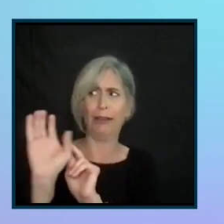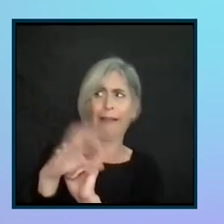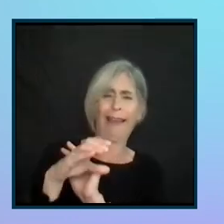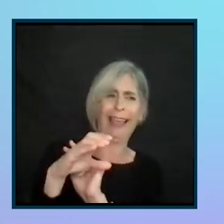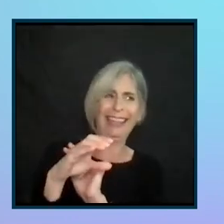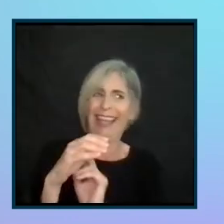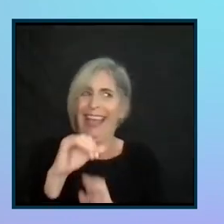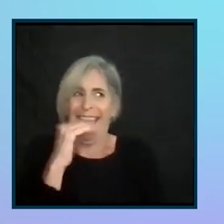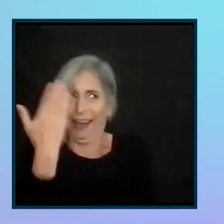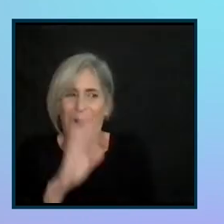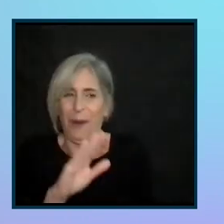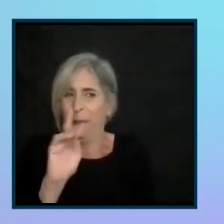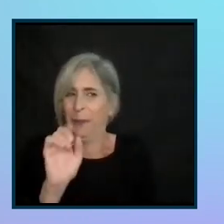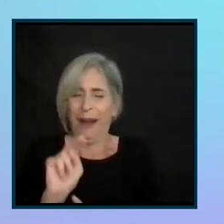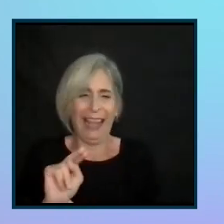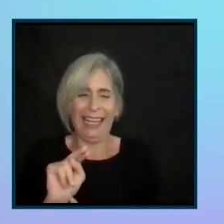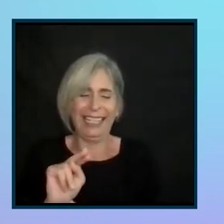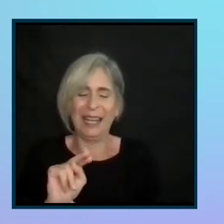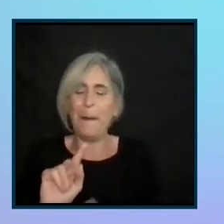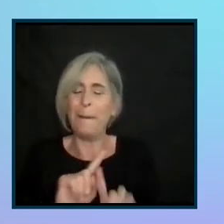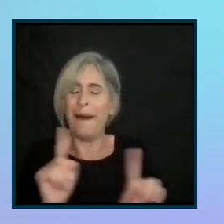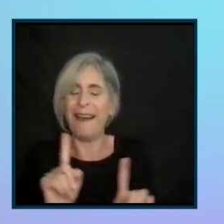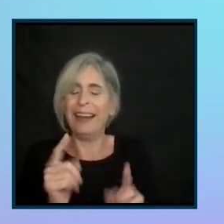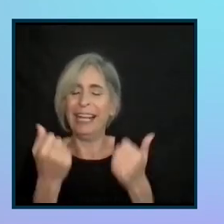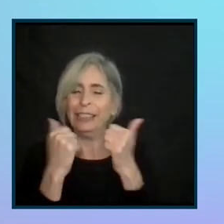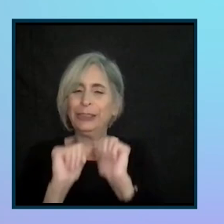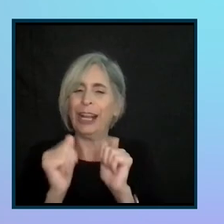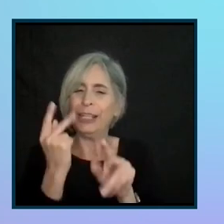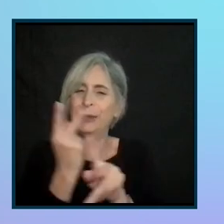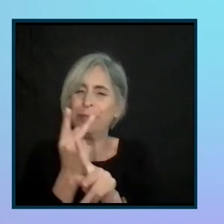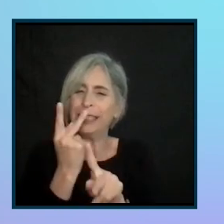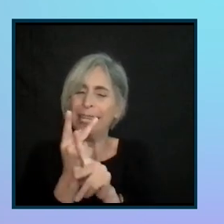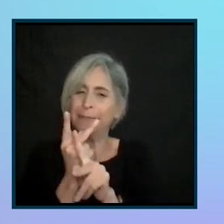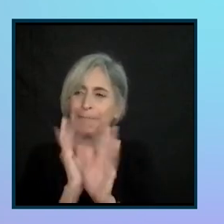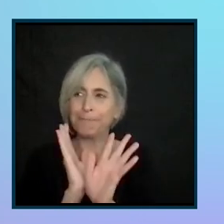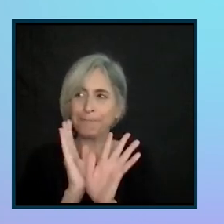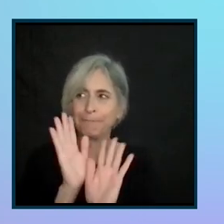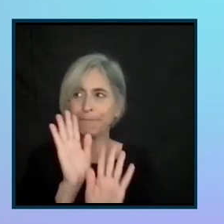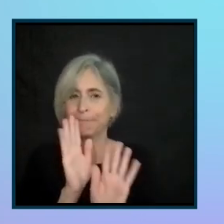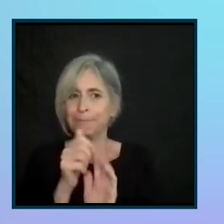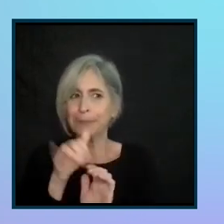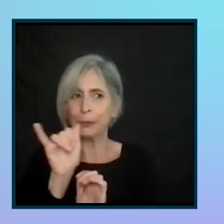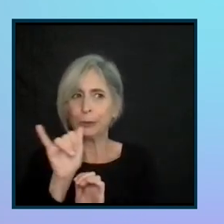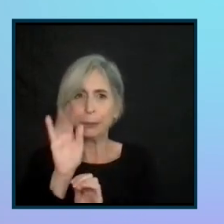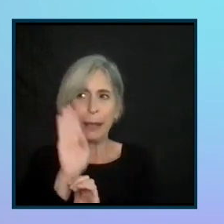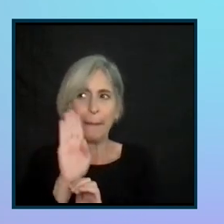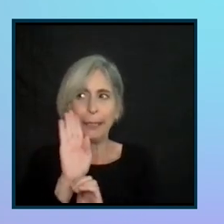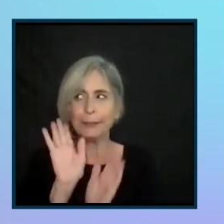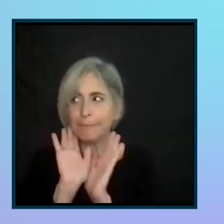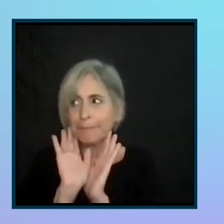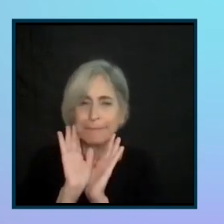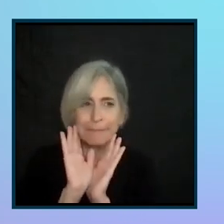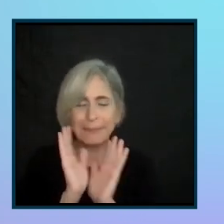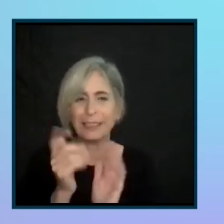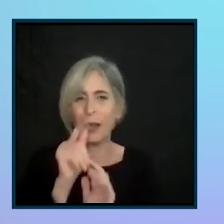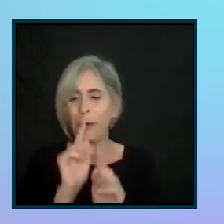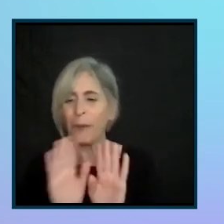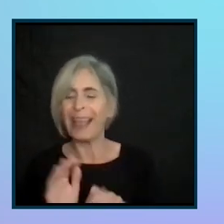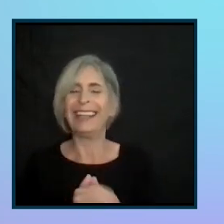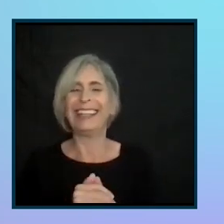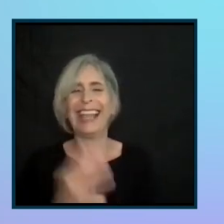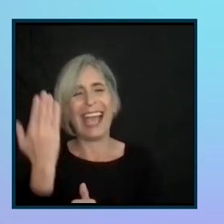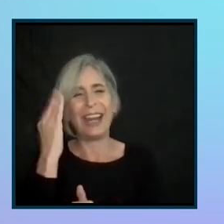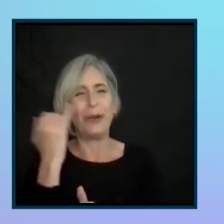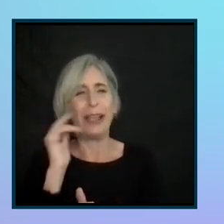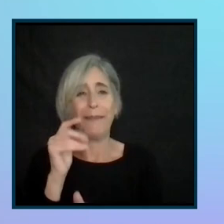I'm not sure, Brian, but I tried to kind of keep inconspicuous and just drink my beer on the side. So I don't know if we got